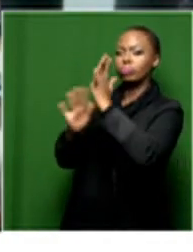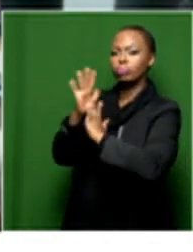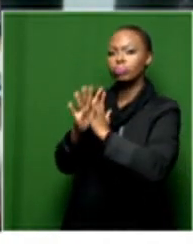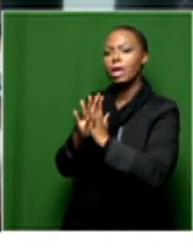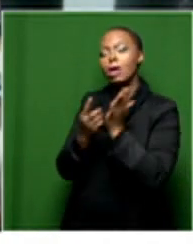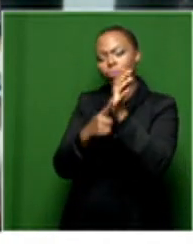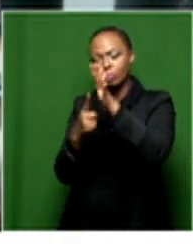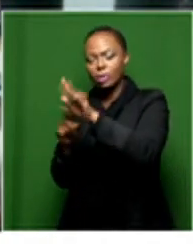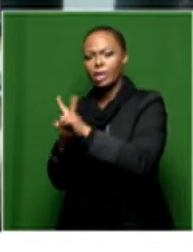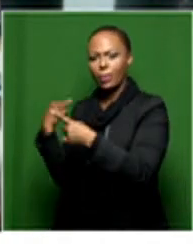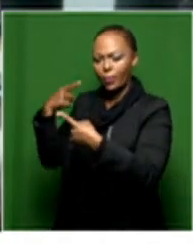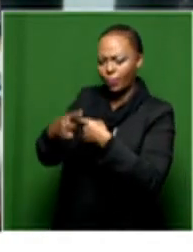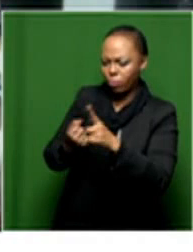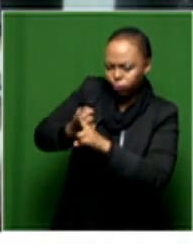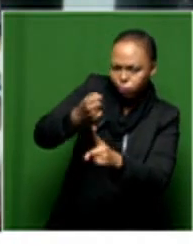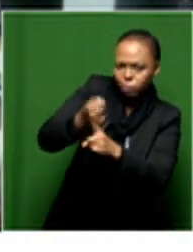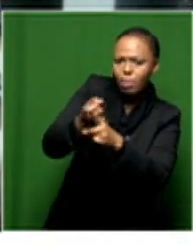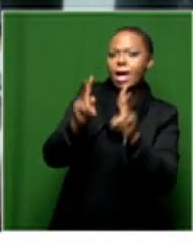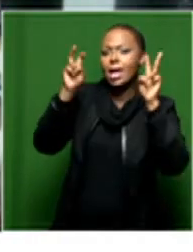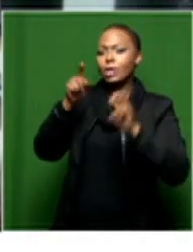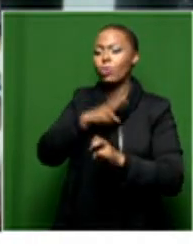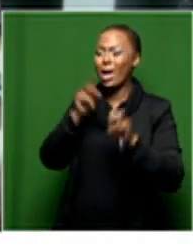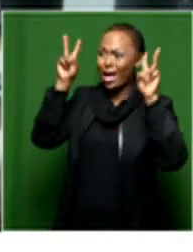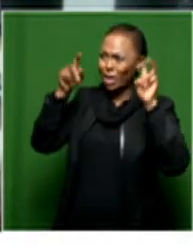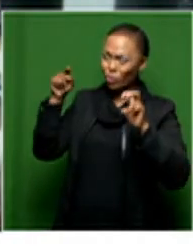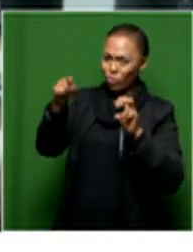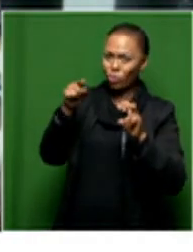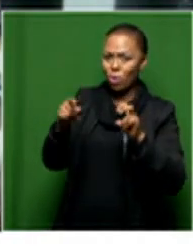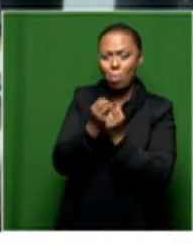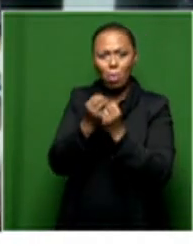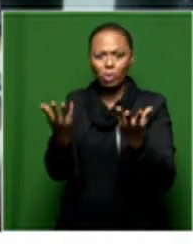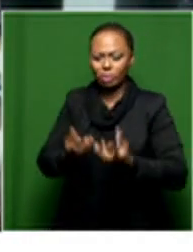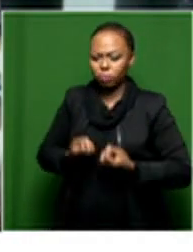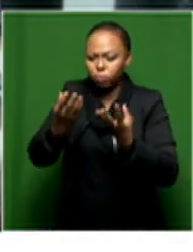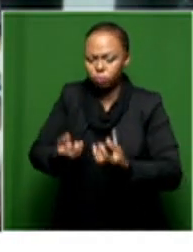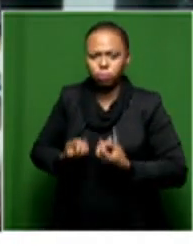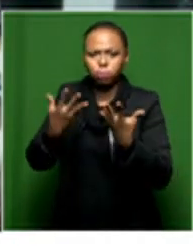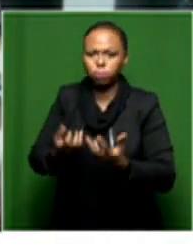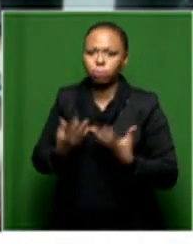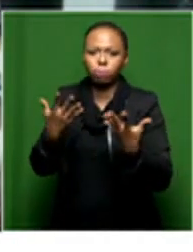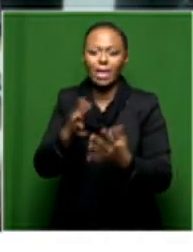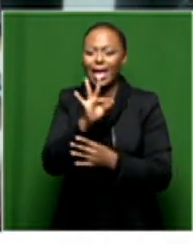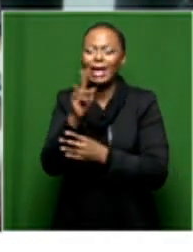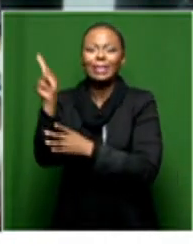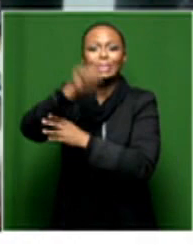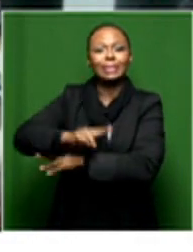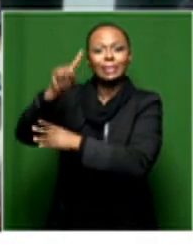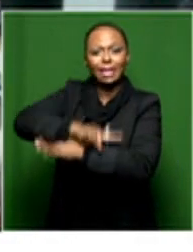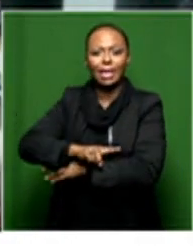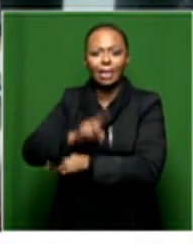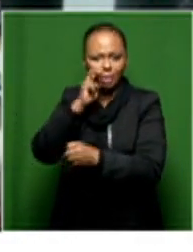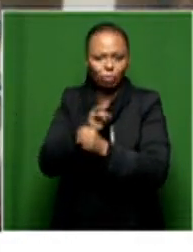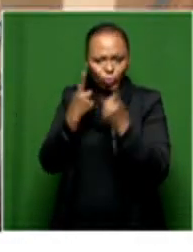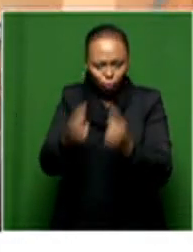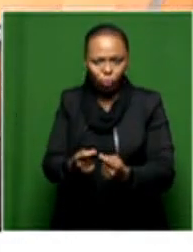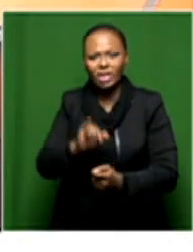and a much greater platform to ventilate these issues because these issues are not, I mean, are everyday issues. These are conversations that we should be having on a